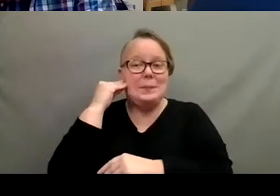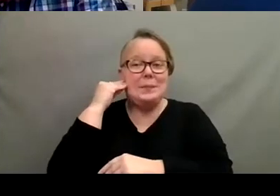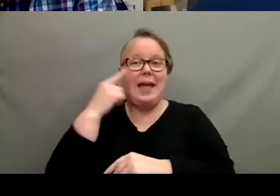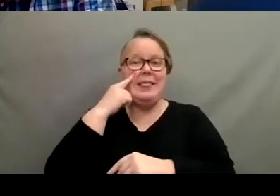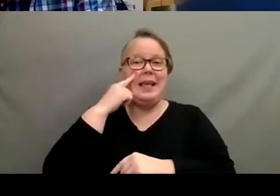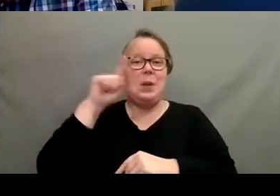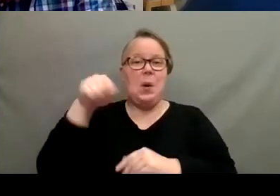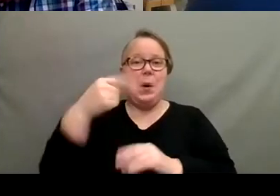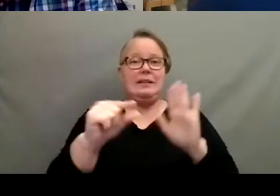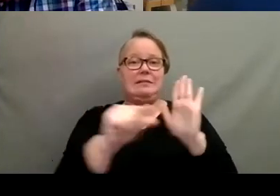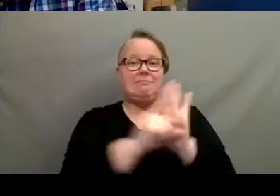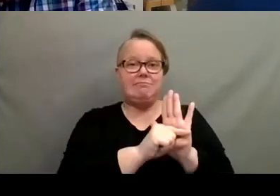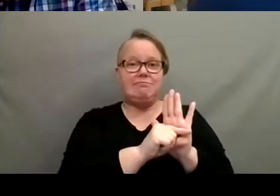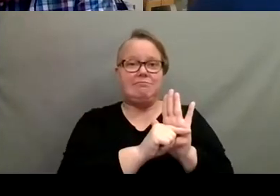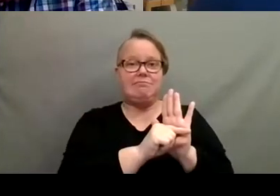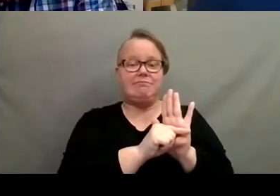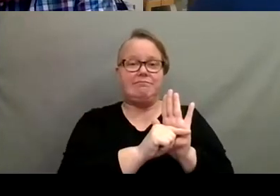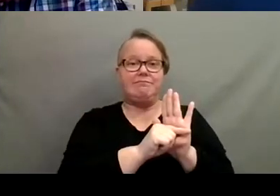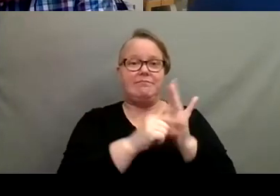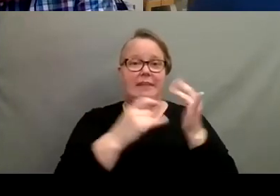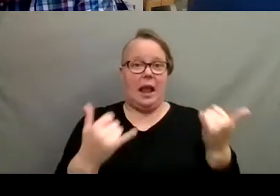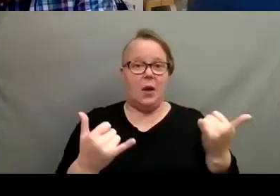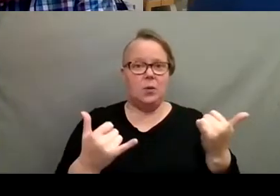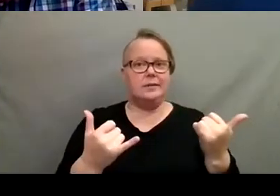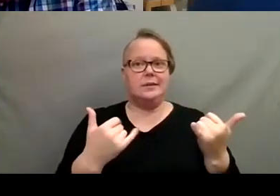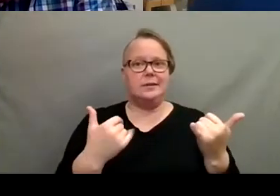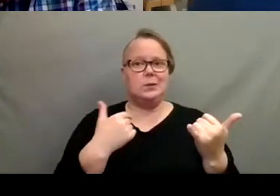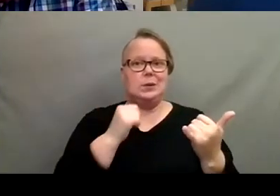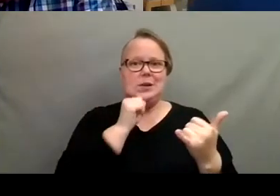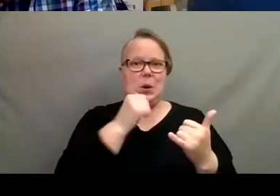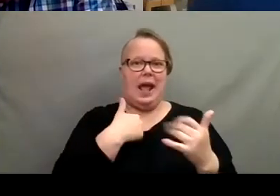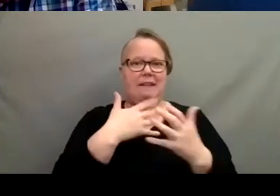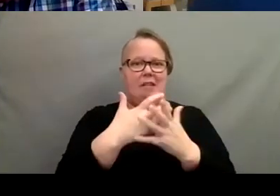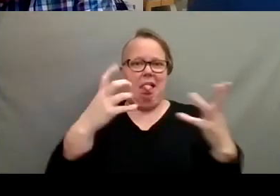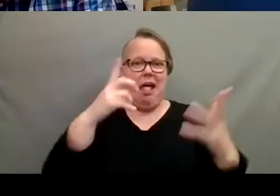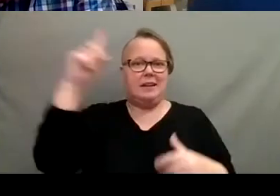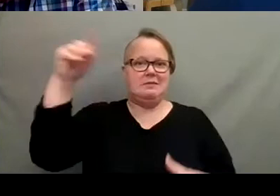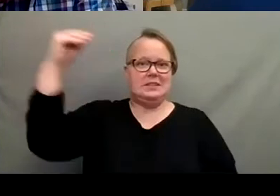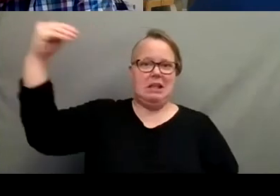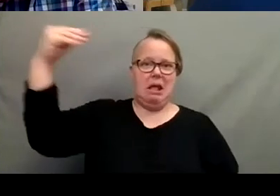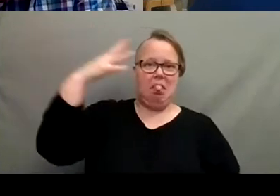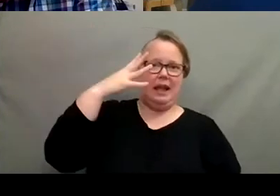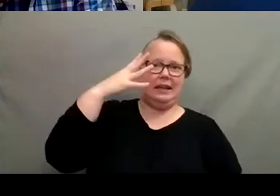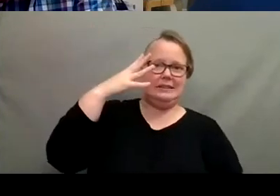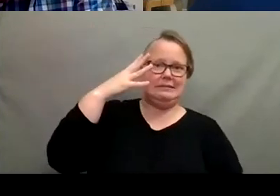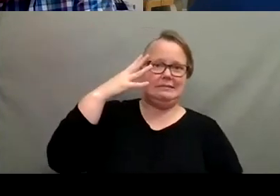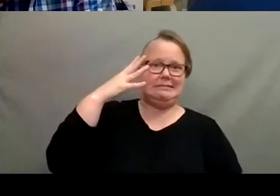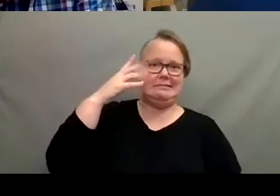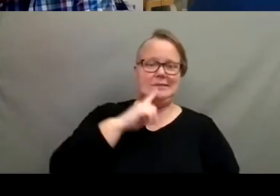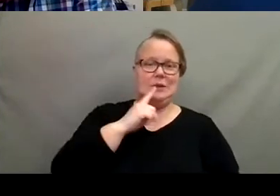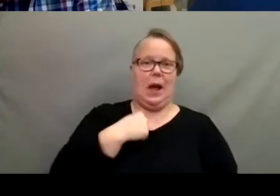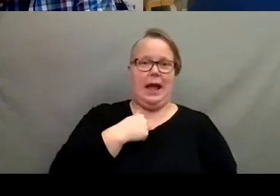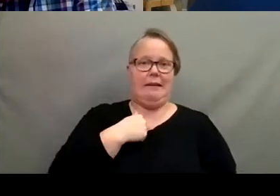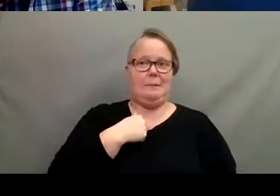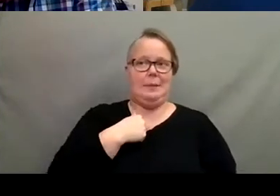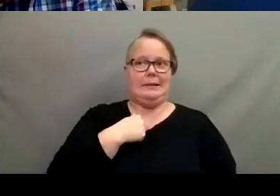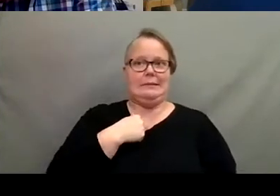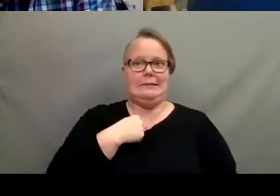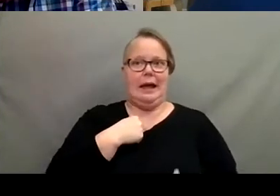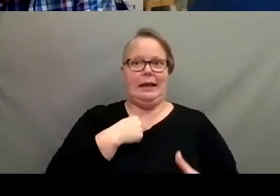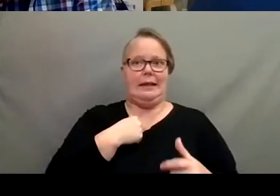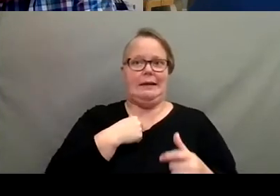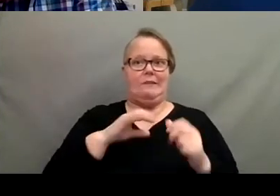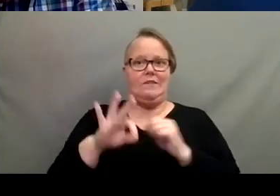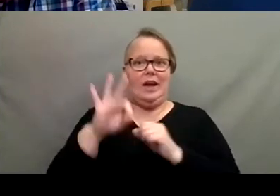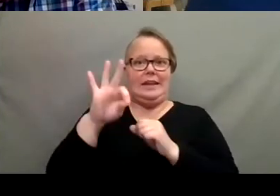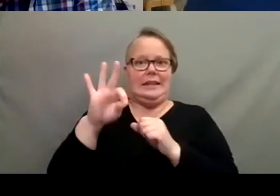downside about where we are now is we don't have a whole lot of sunlight. Um, so I've been finding like spaces where